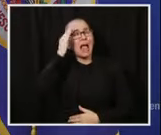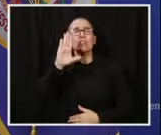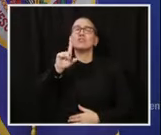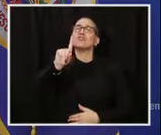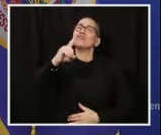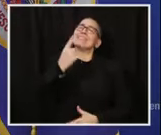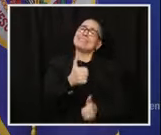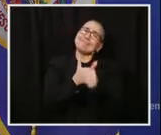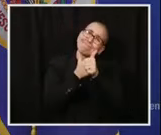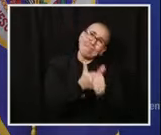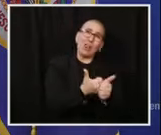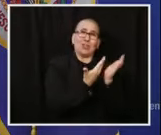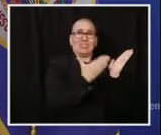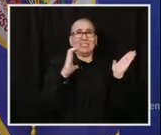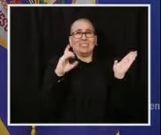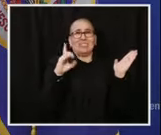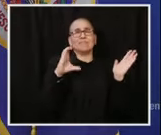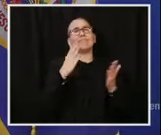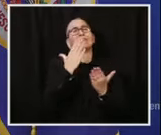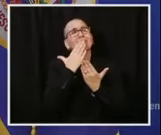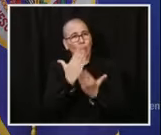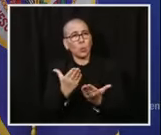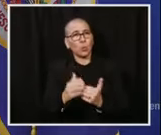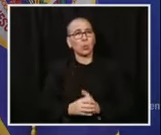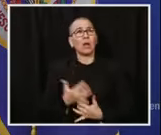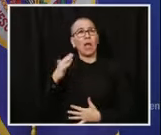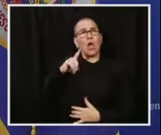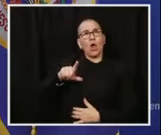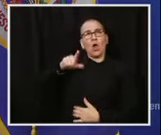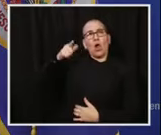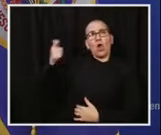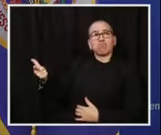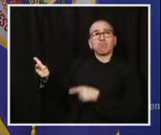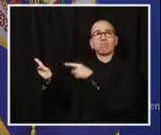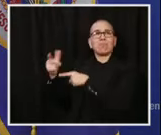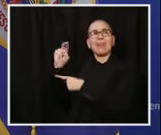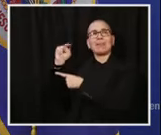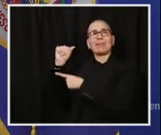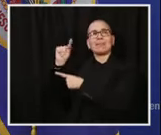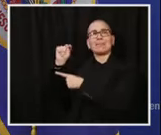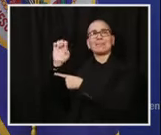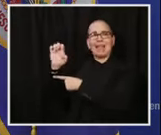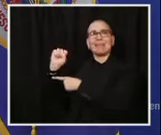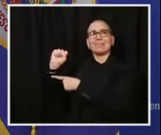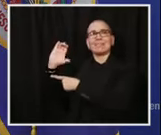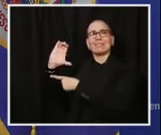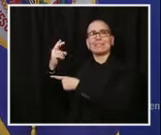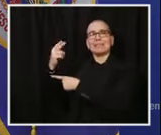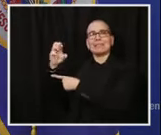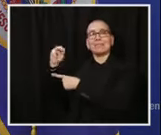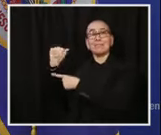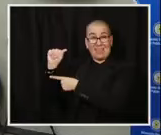pleasure to introduce Nate Shima, the Vice President of Operations for the Good Samaritan Society.